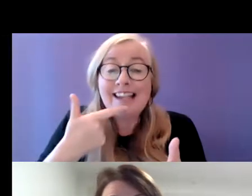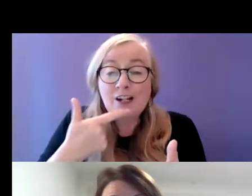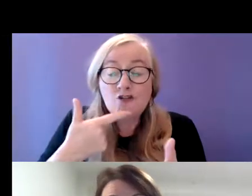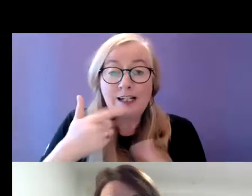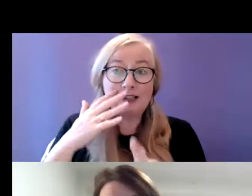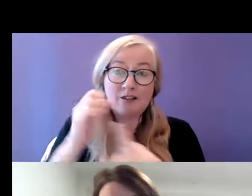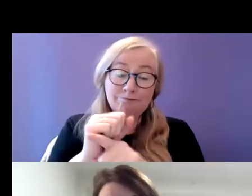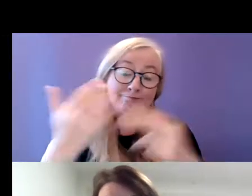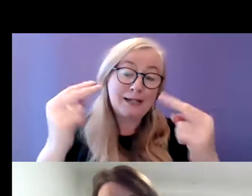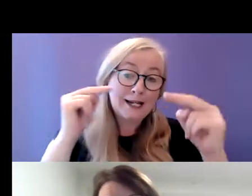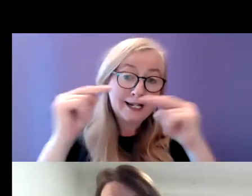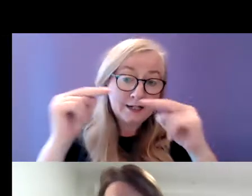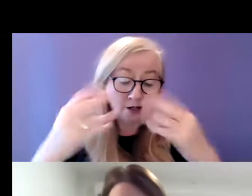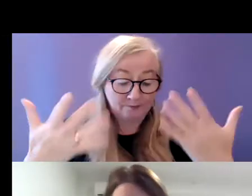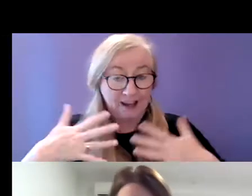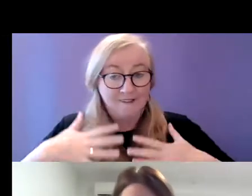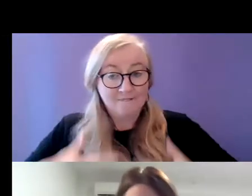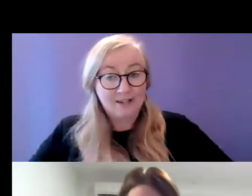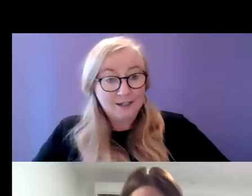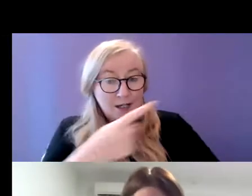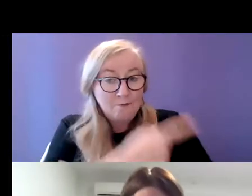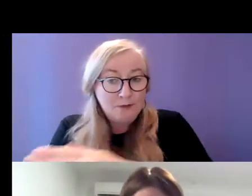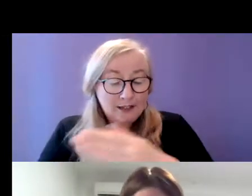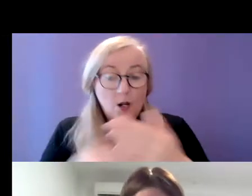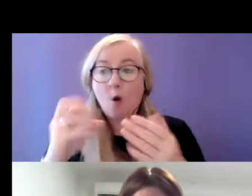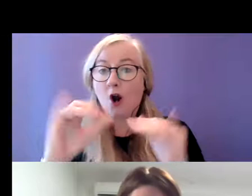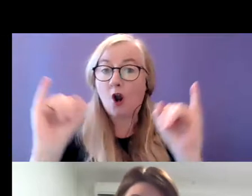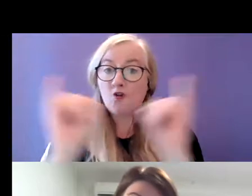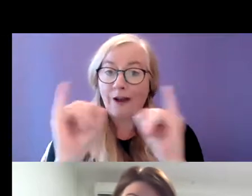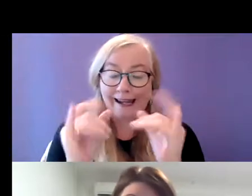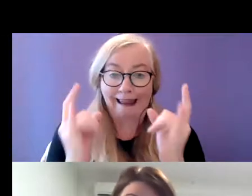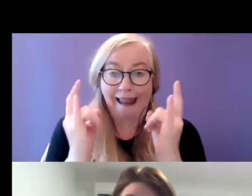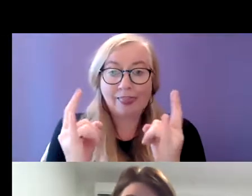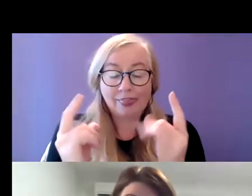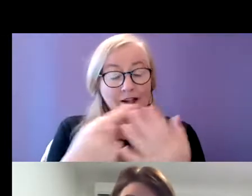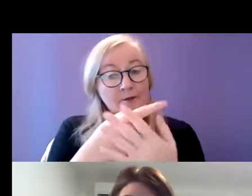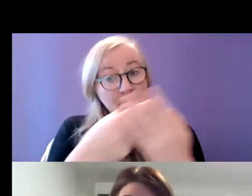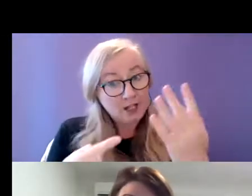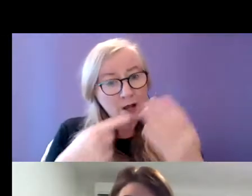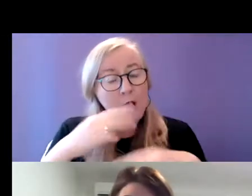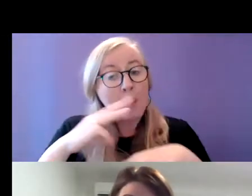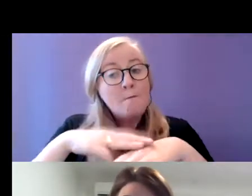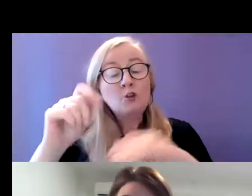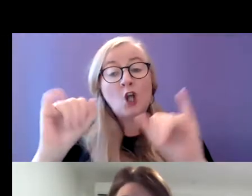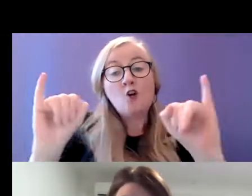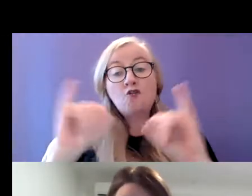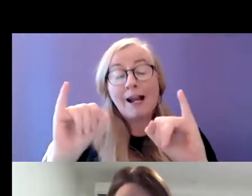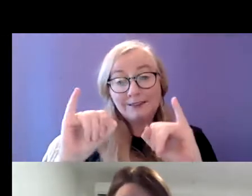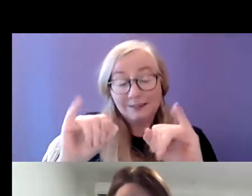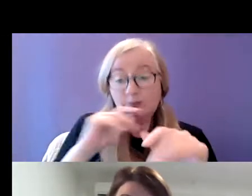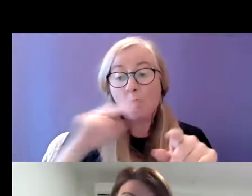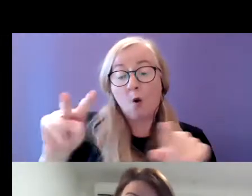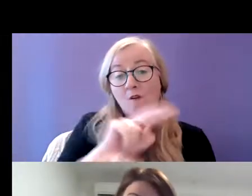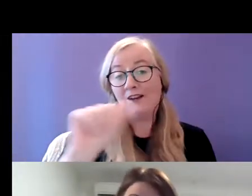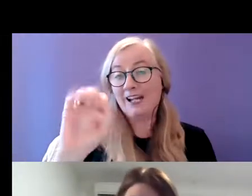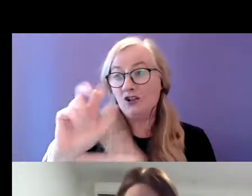autism, a physical disability or a chronic health condition. Most of the crisis admissions were aged over 18,